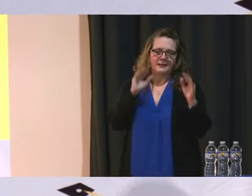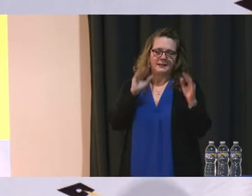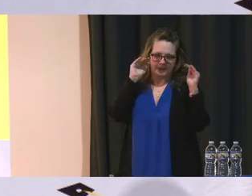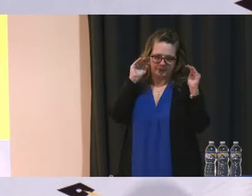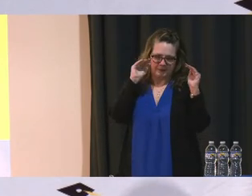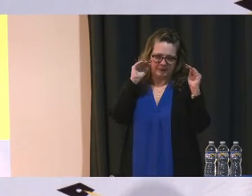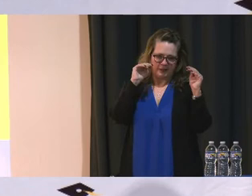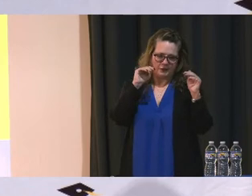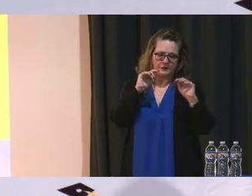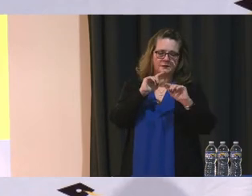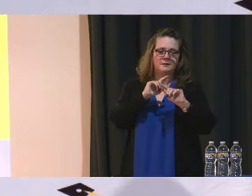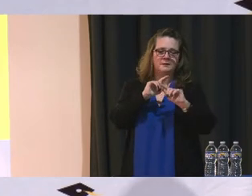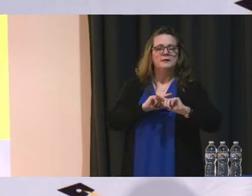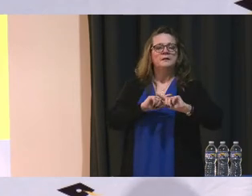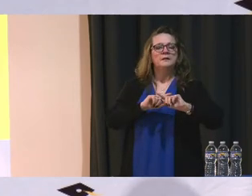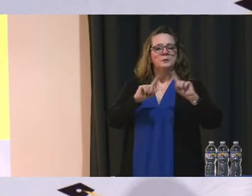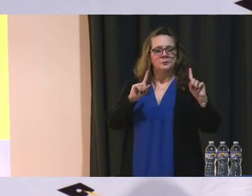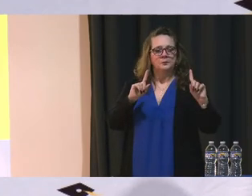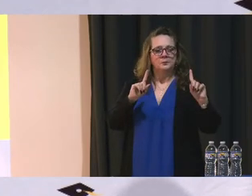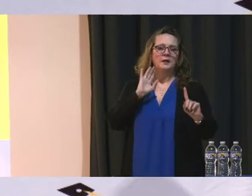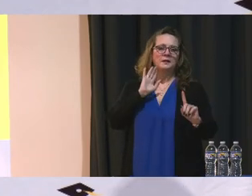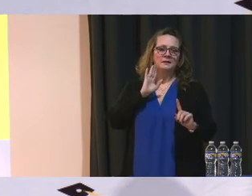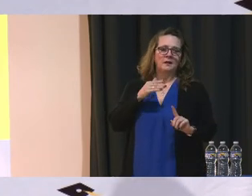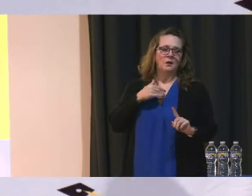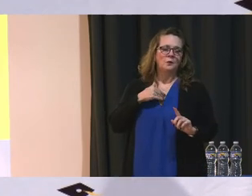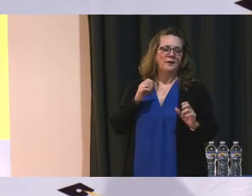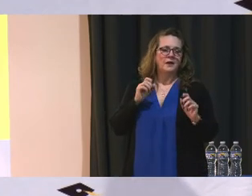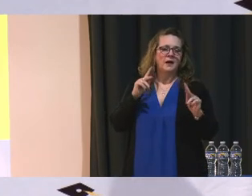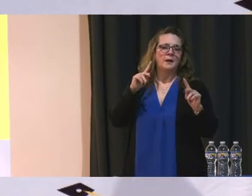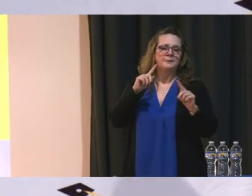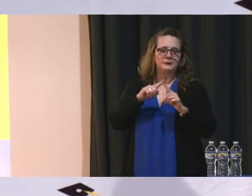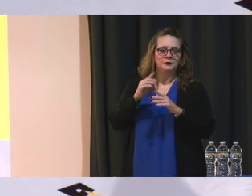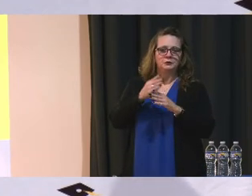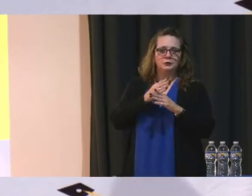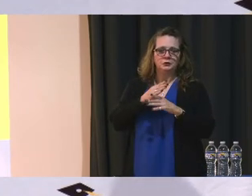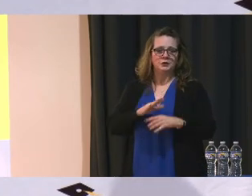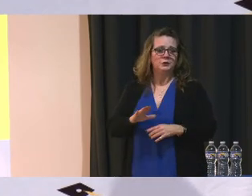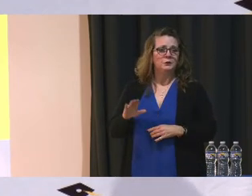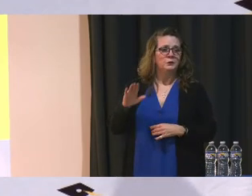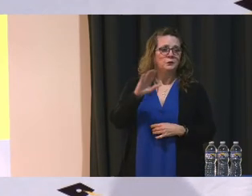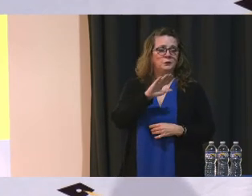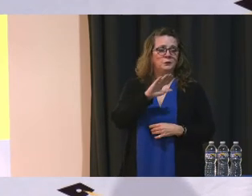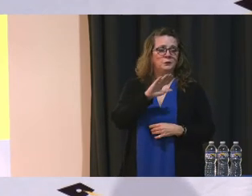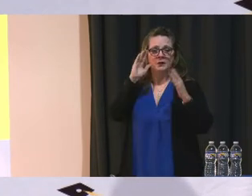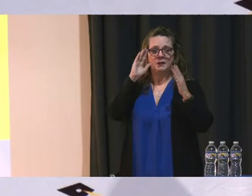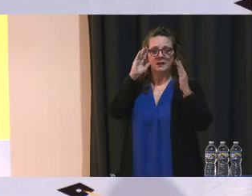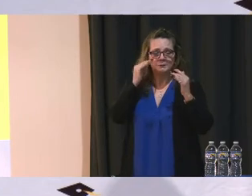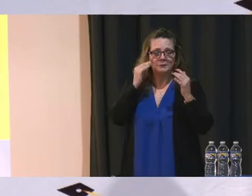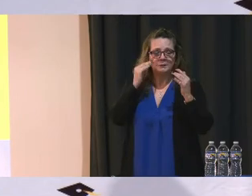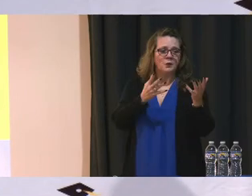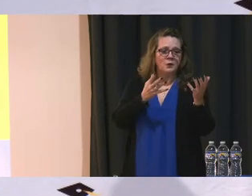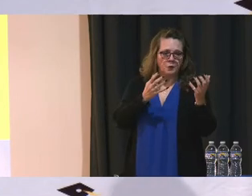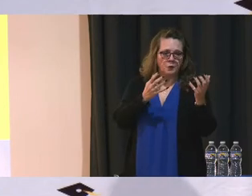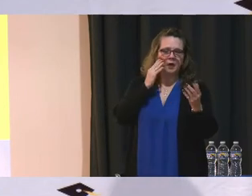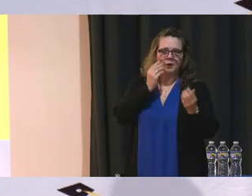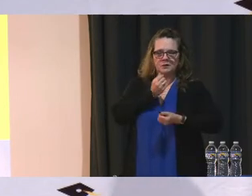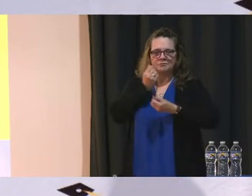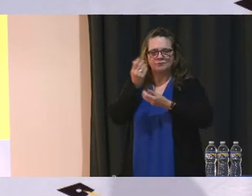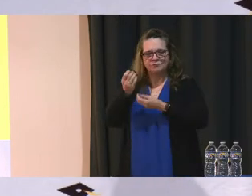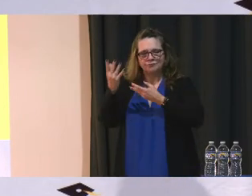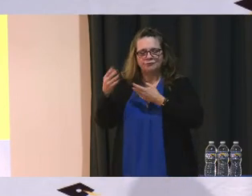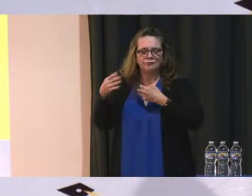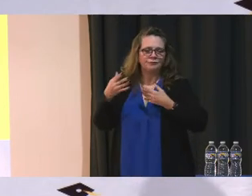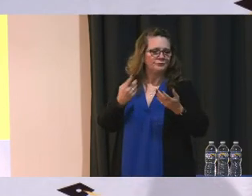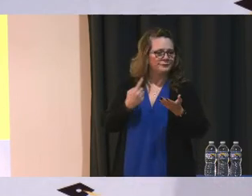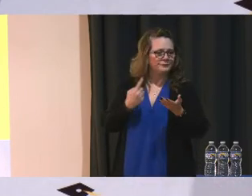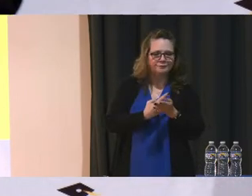have Dr. Judy White to share some of the expectations with you. She'll come over and join you in just a